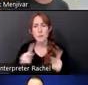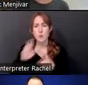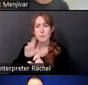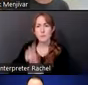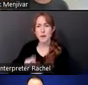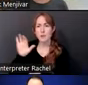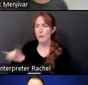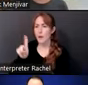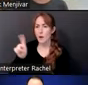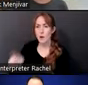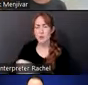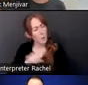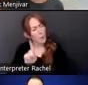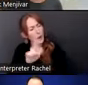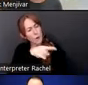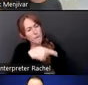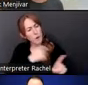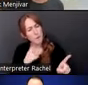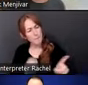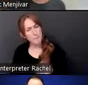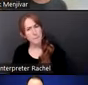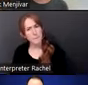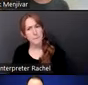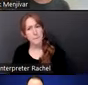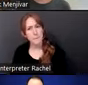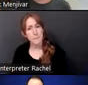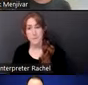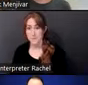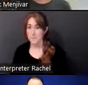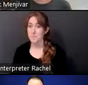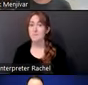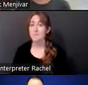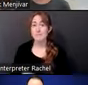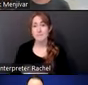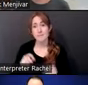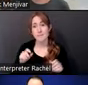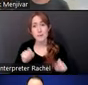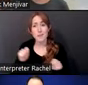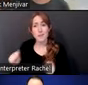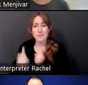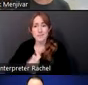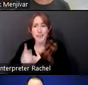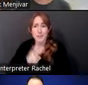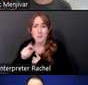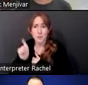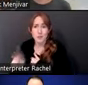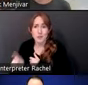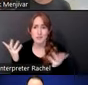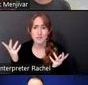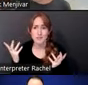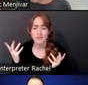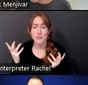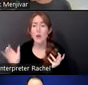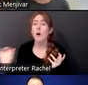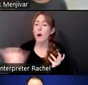question, right? If you ask it in one context, it can almost feel like a weapon. But in a context of care, it can be an invitation for people to begin to